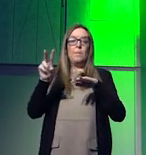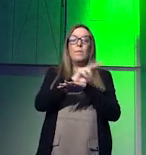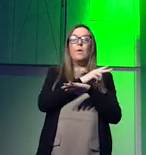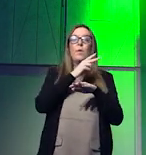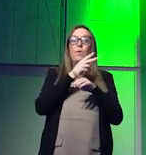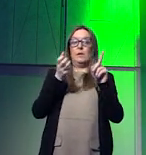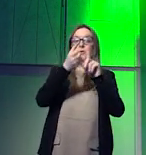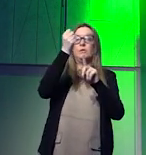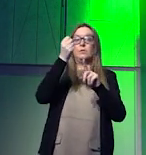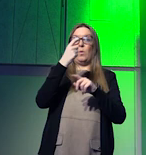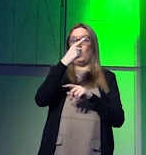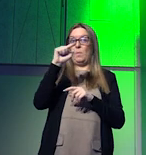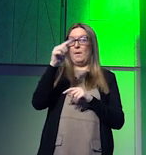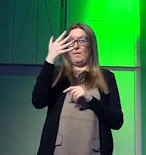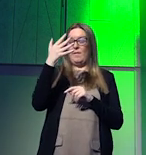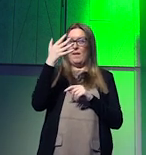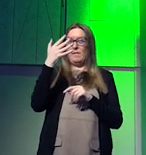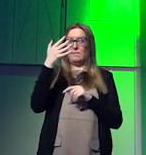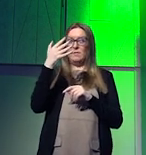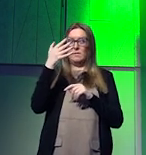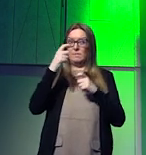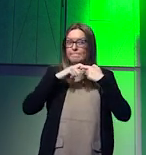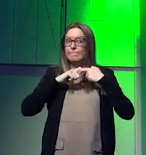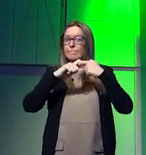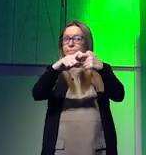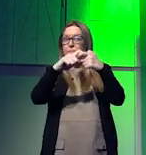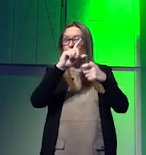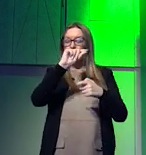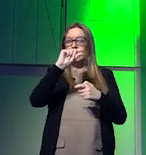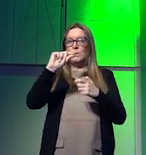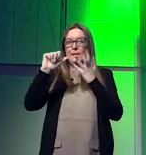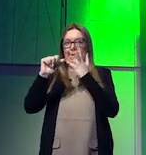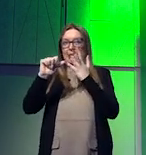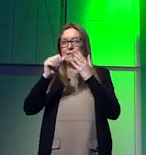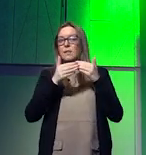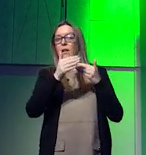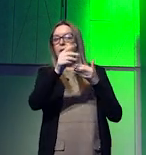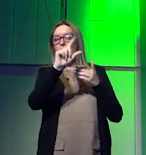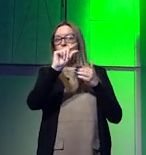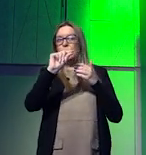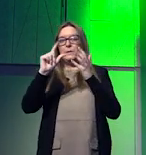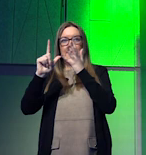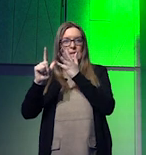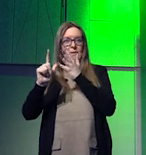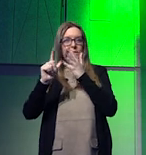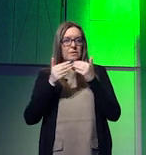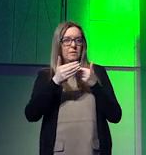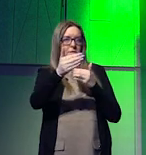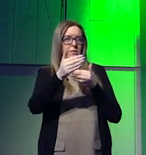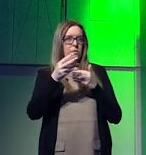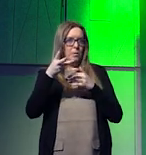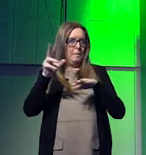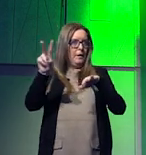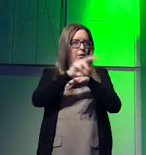threshold permanently already by 2026 or 2027 other